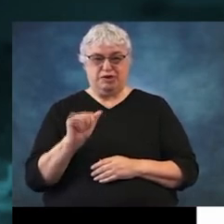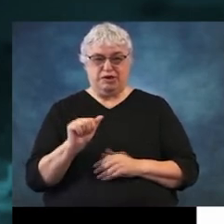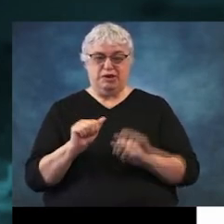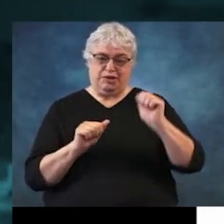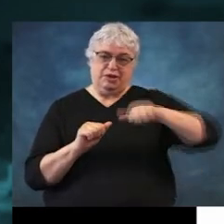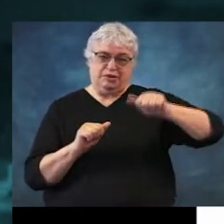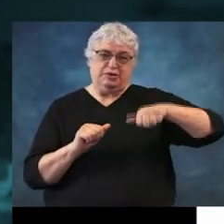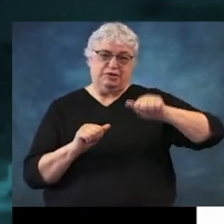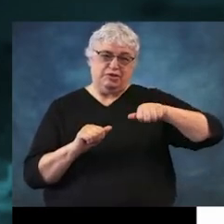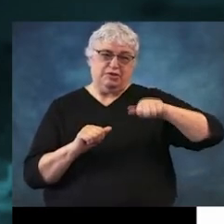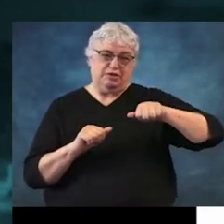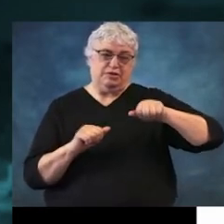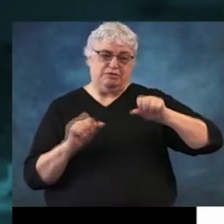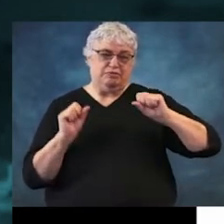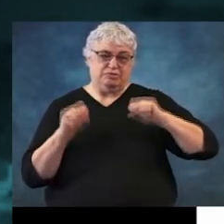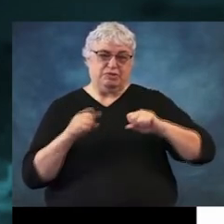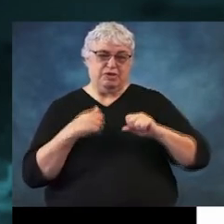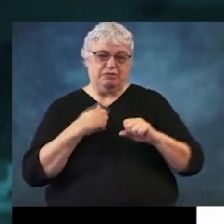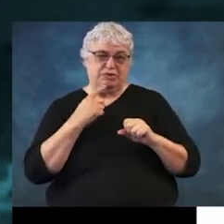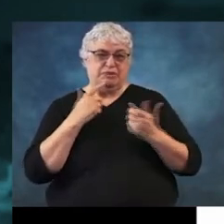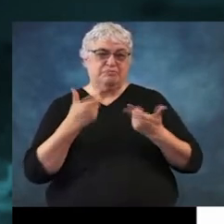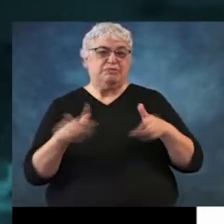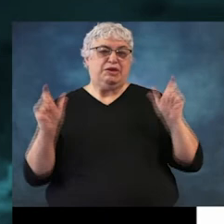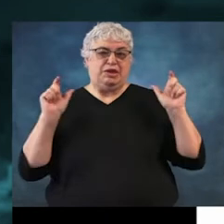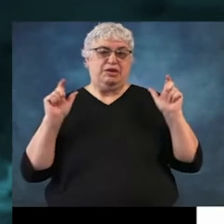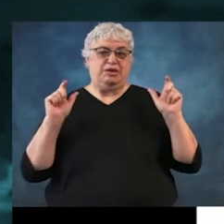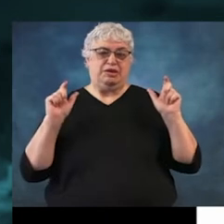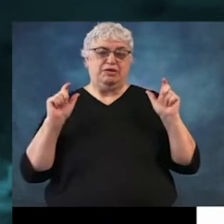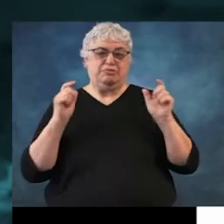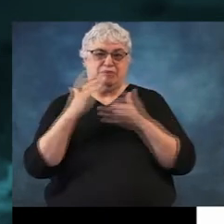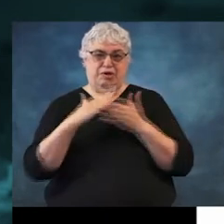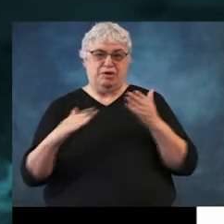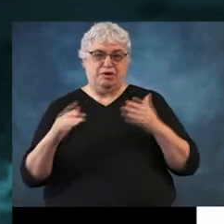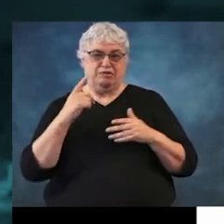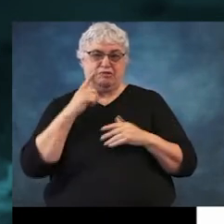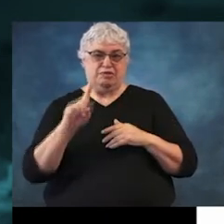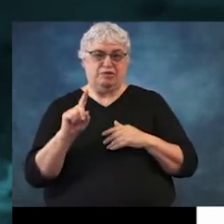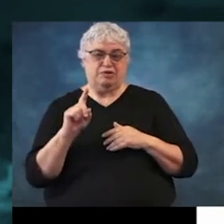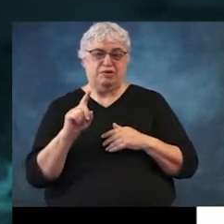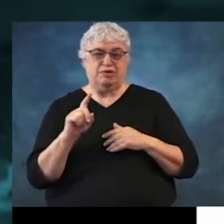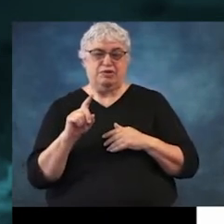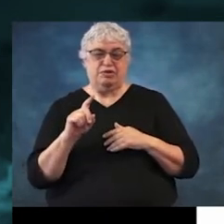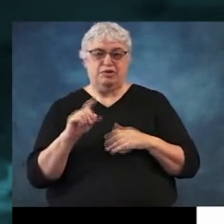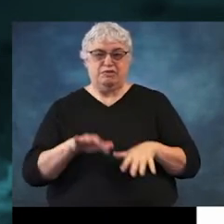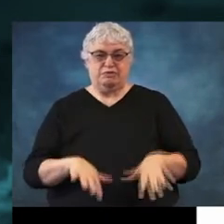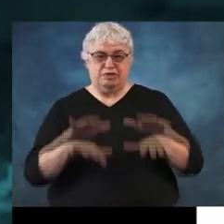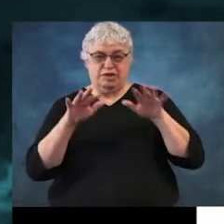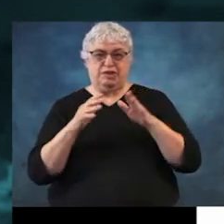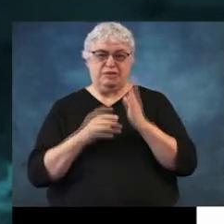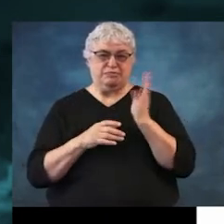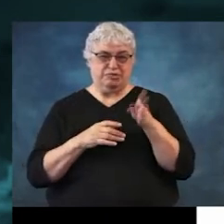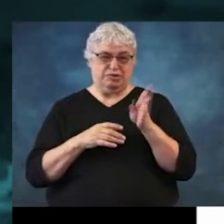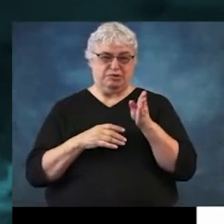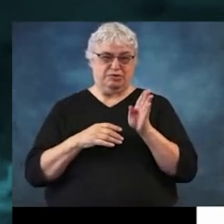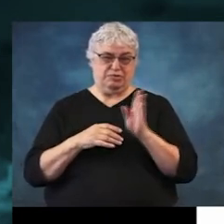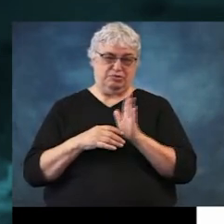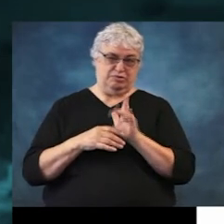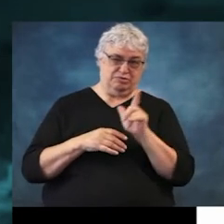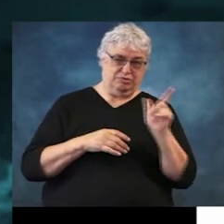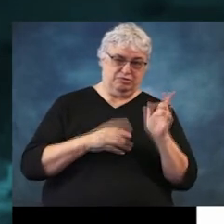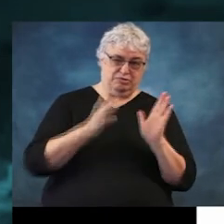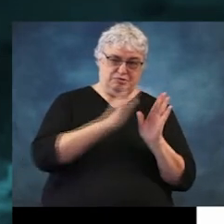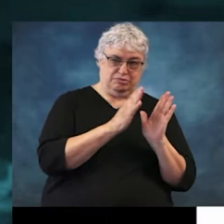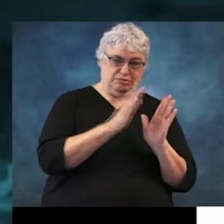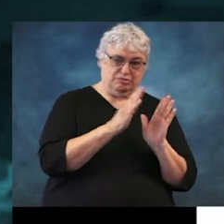you know, that tends to be some of your biggest source of flooding in those areas is when you have a significant rainfall over a